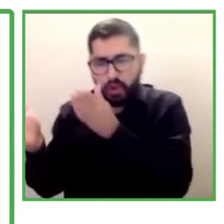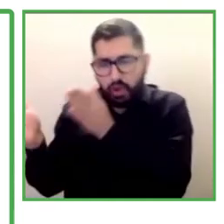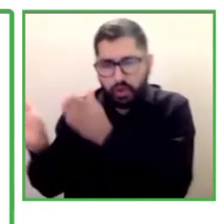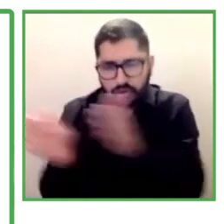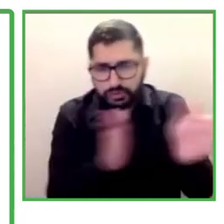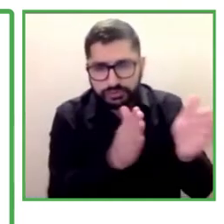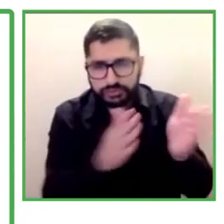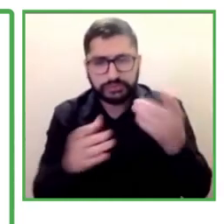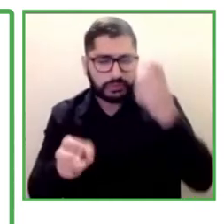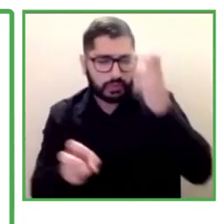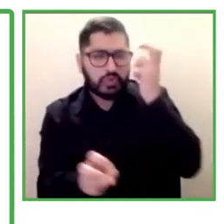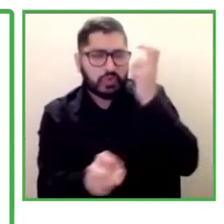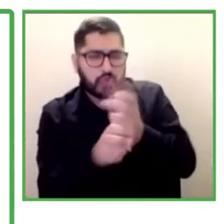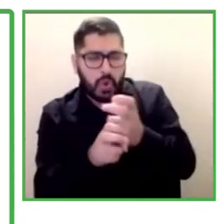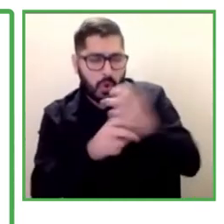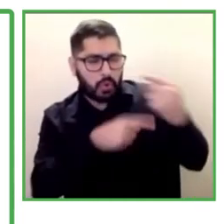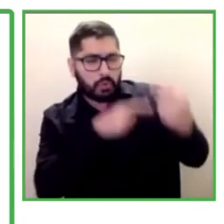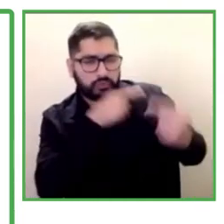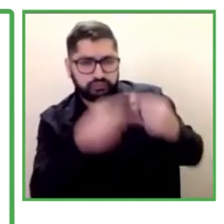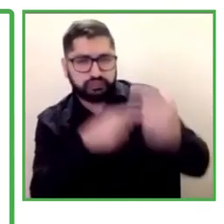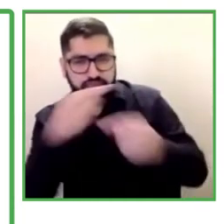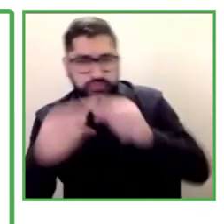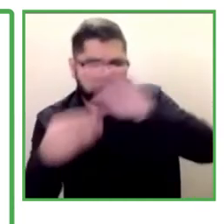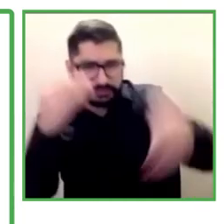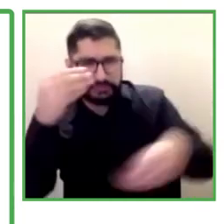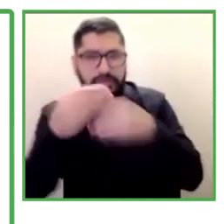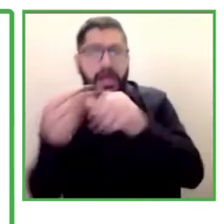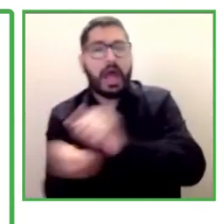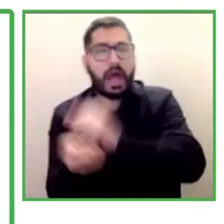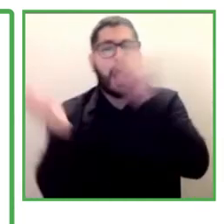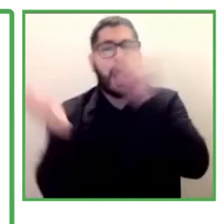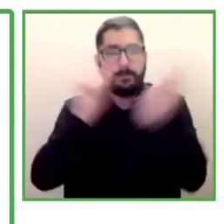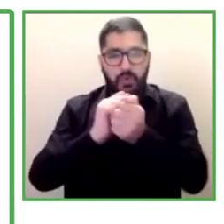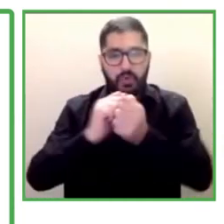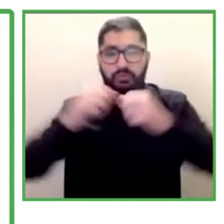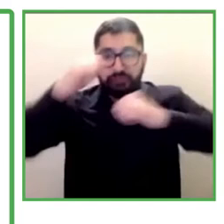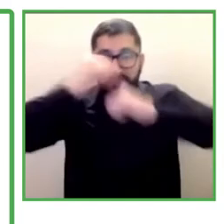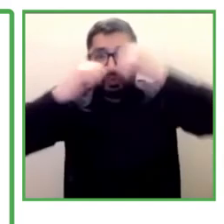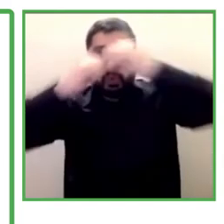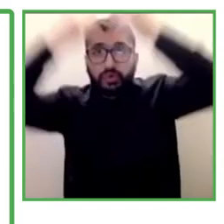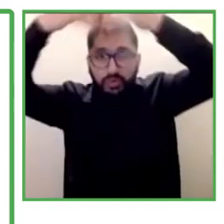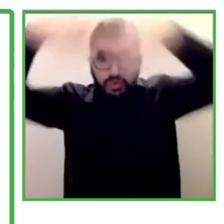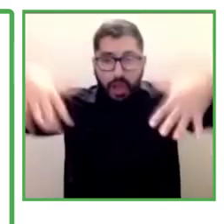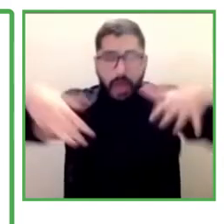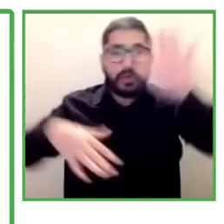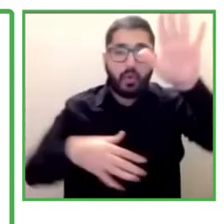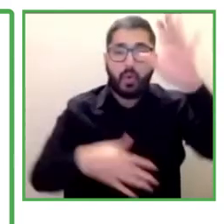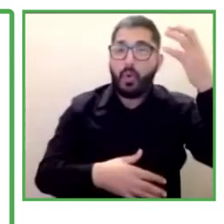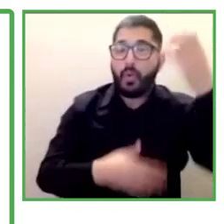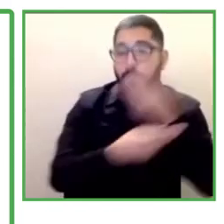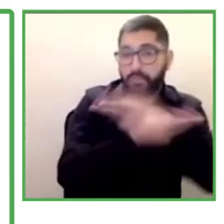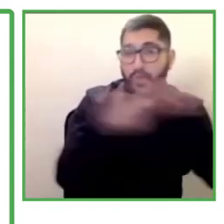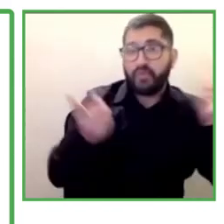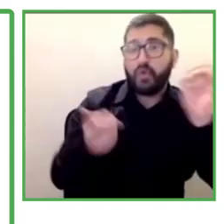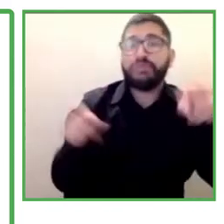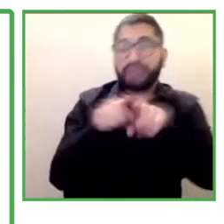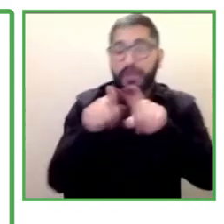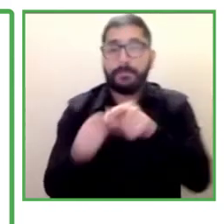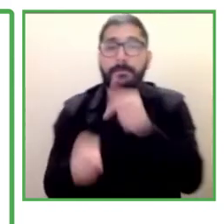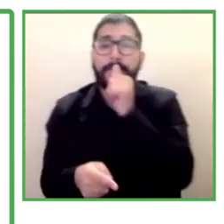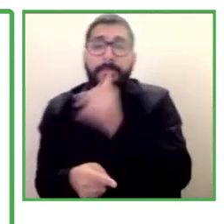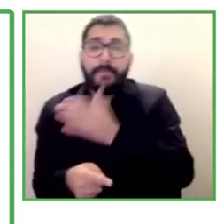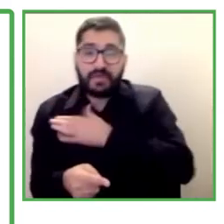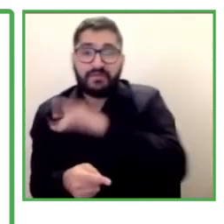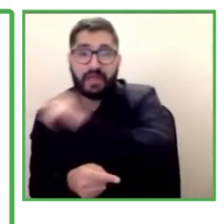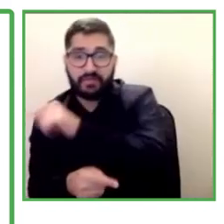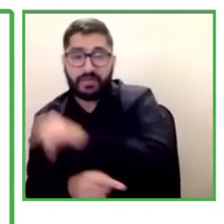the implementation and the articulation public, private public articulation. And we need to understand that this is